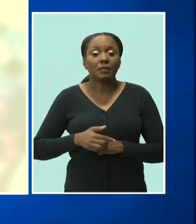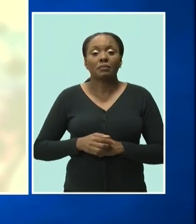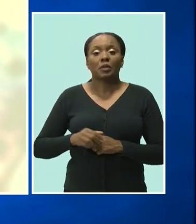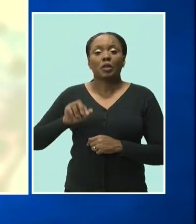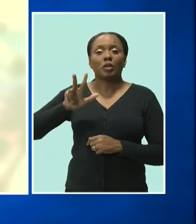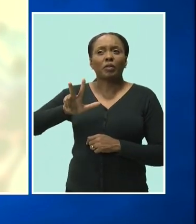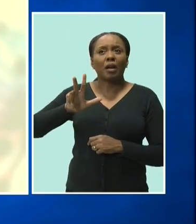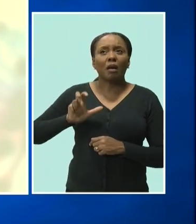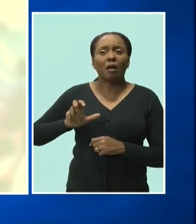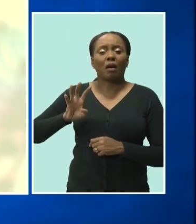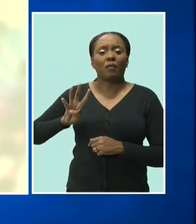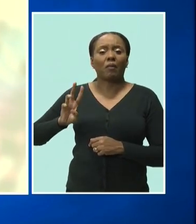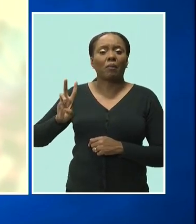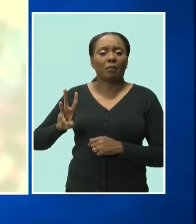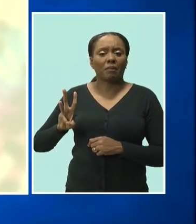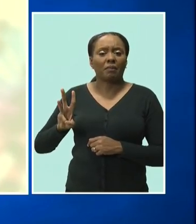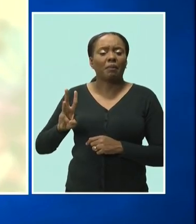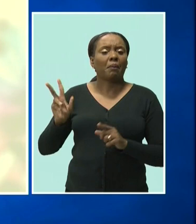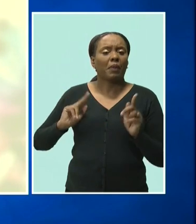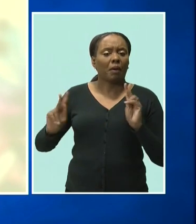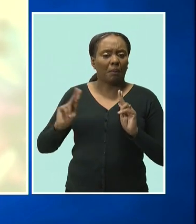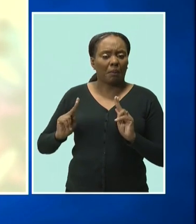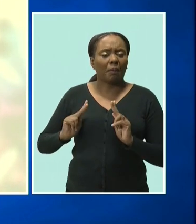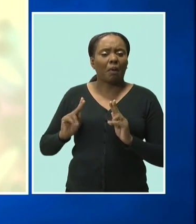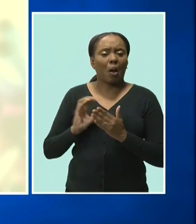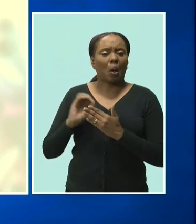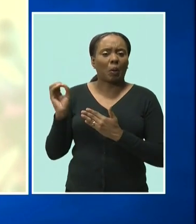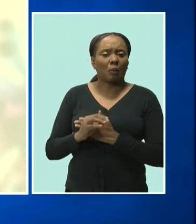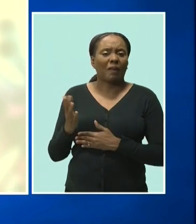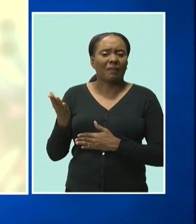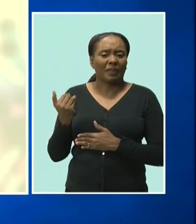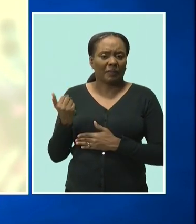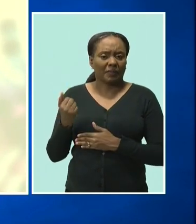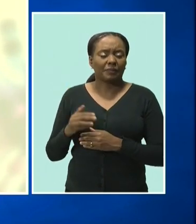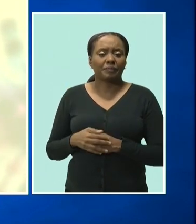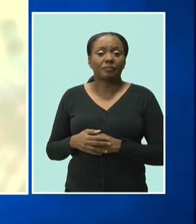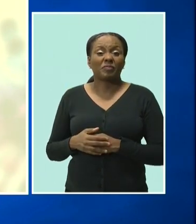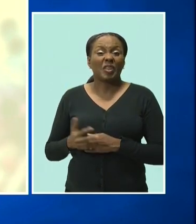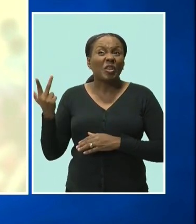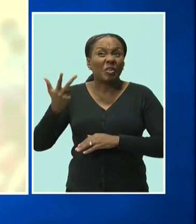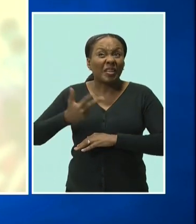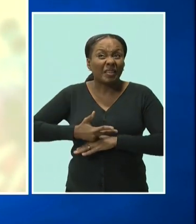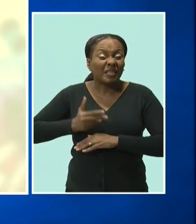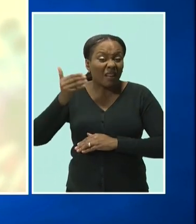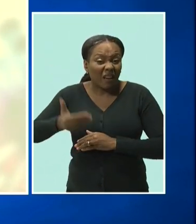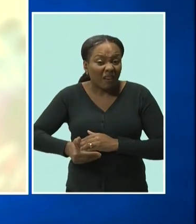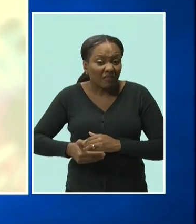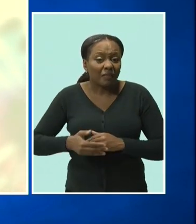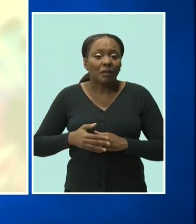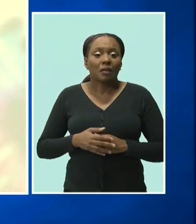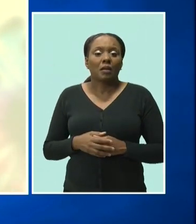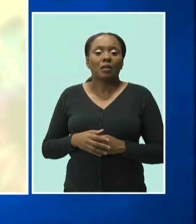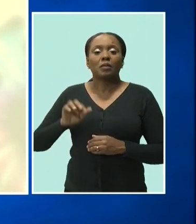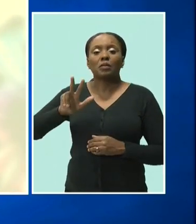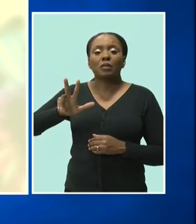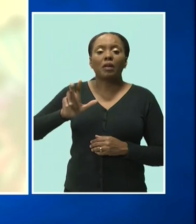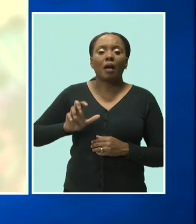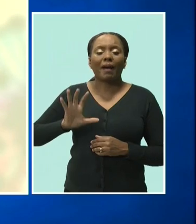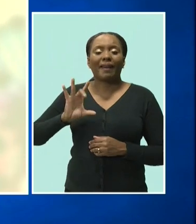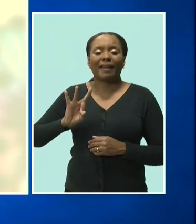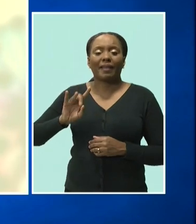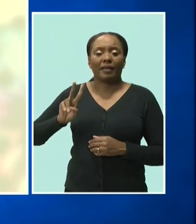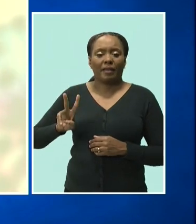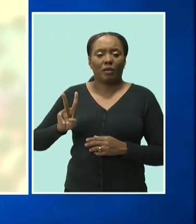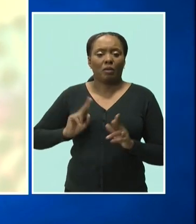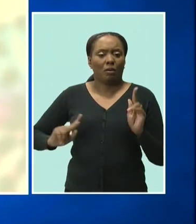346 cases on the 15th. Then, three days later after that, the Best of Santa's Public Health Lab revealed